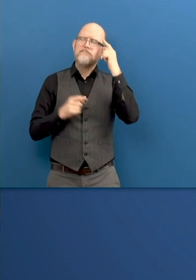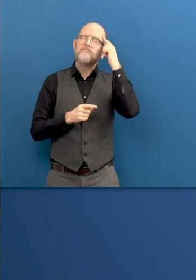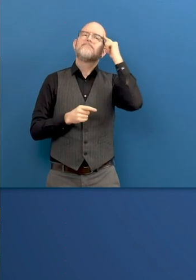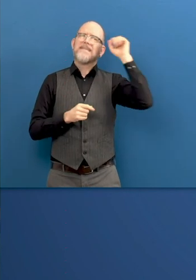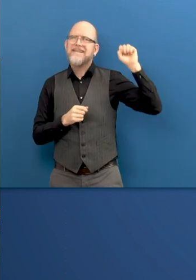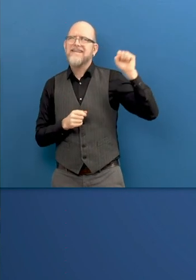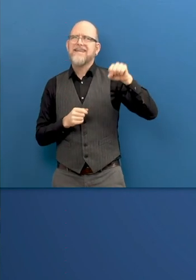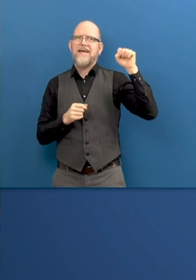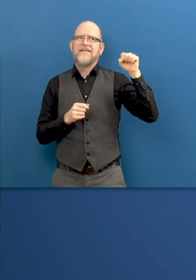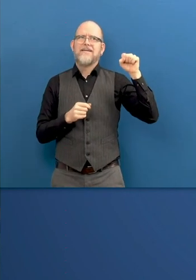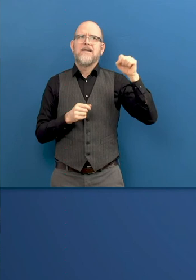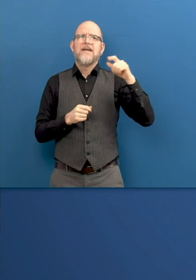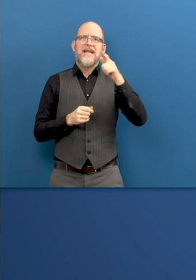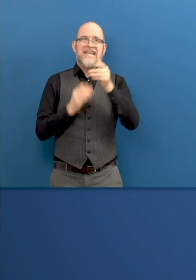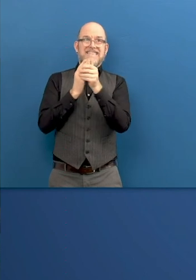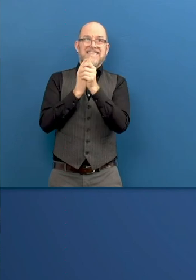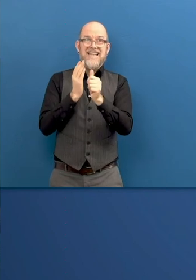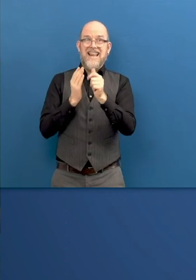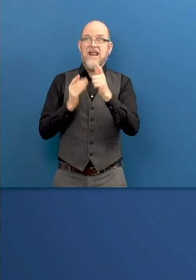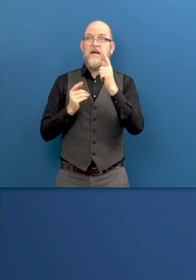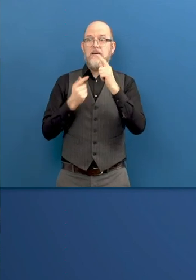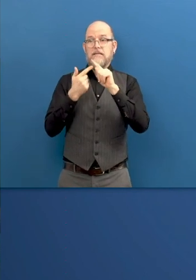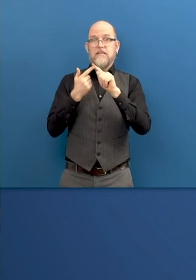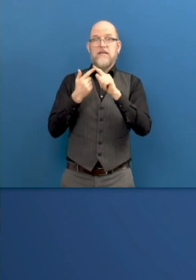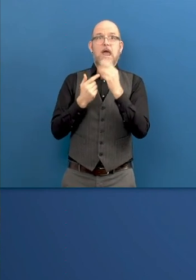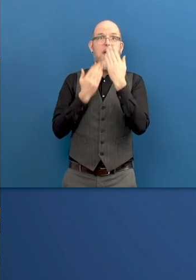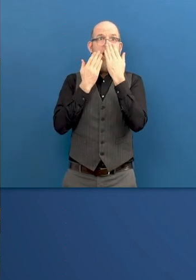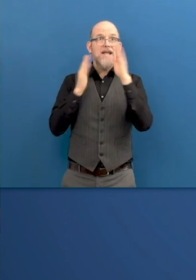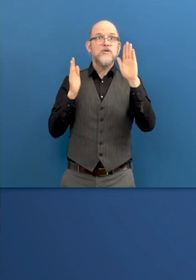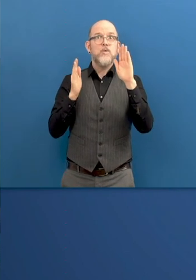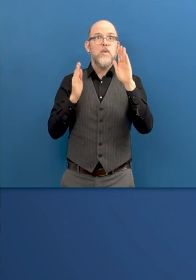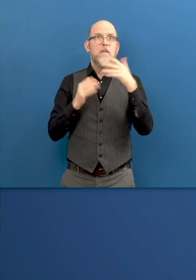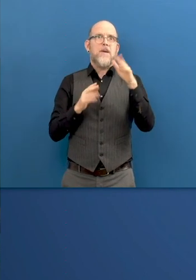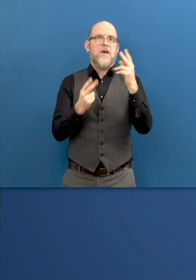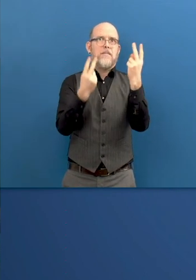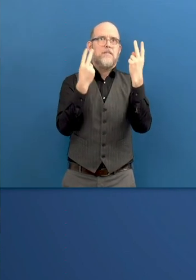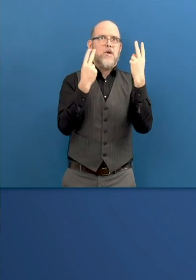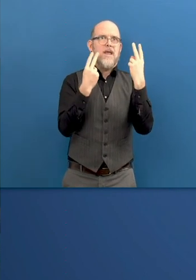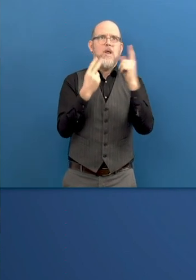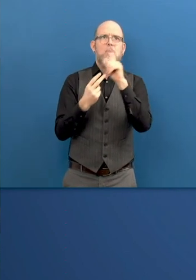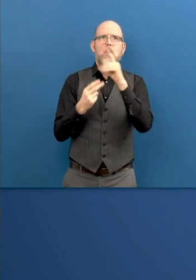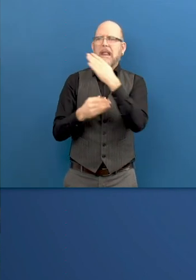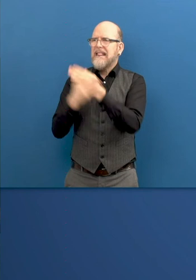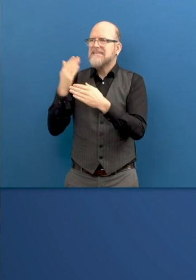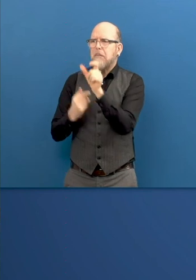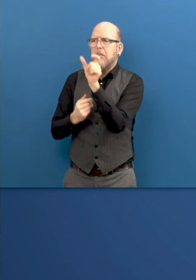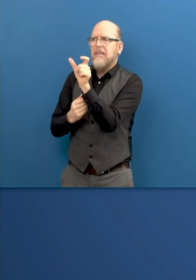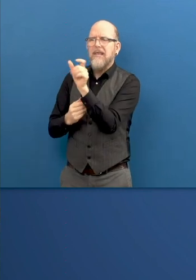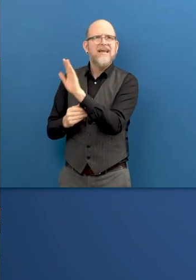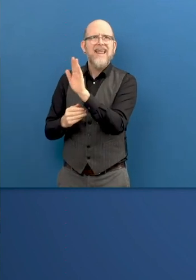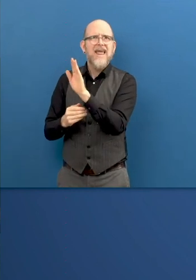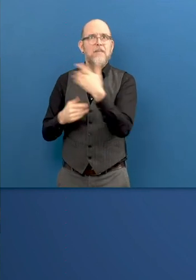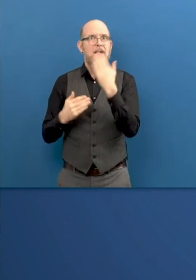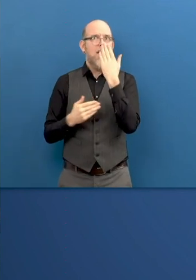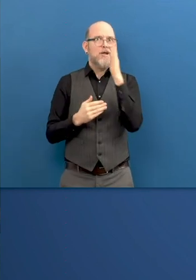And that inclusion is an important pillar of the new scenario around the digital economy. Our commitment